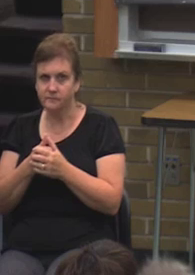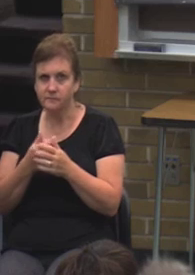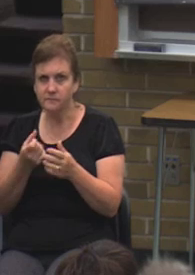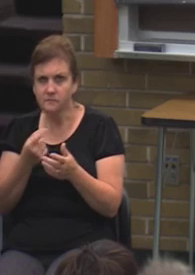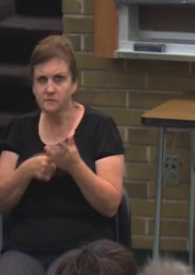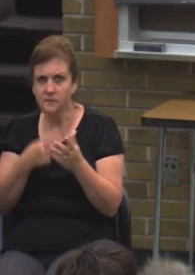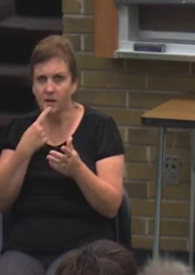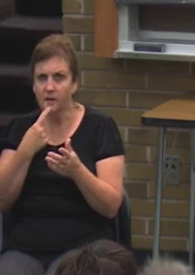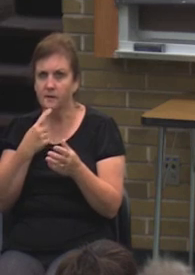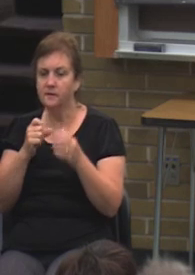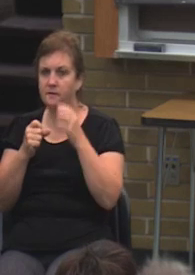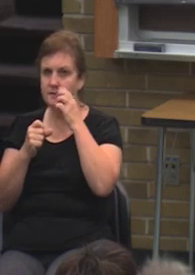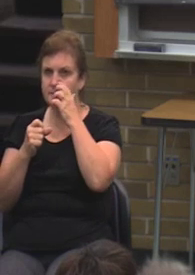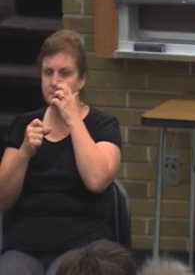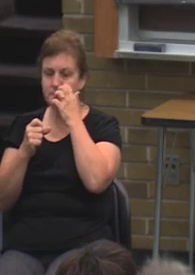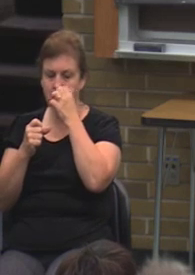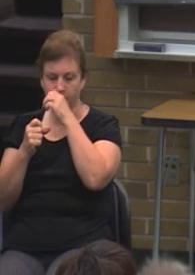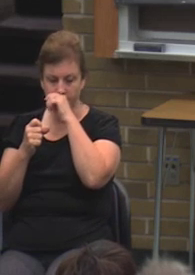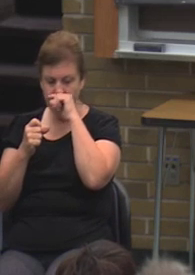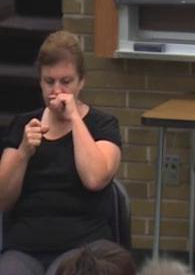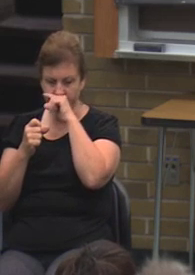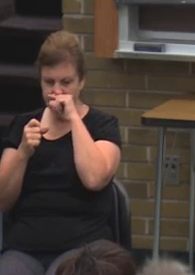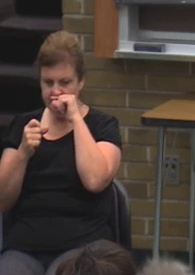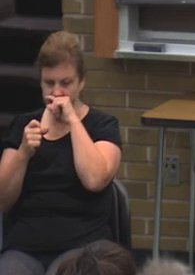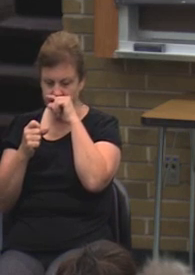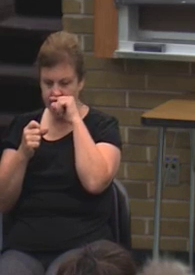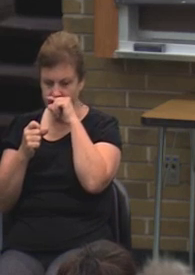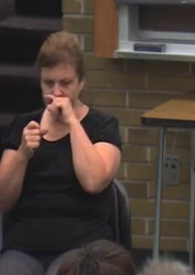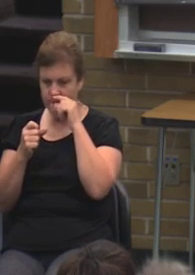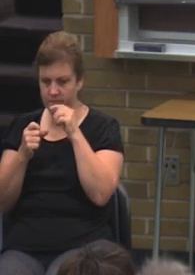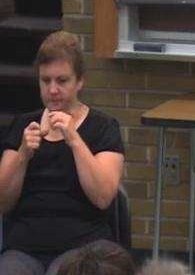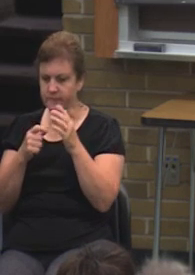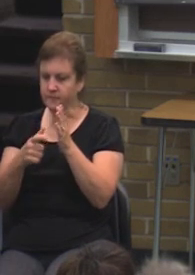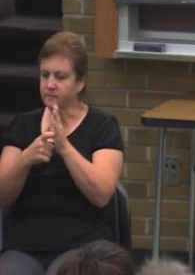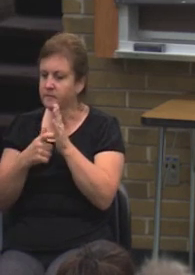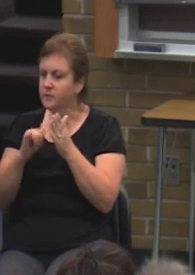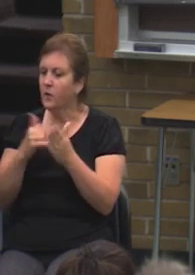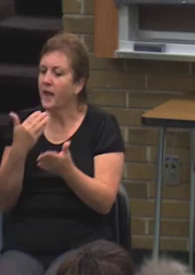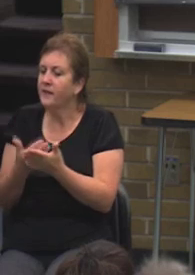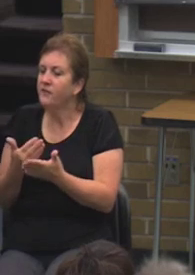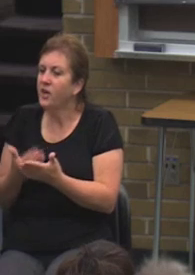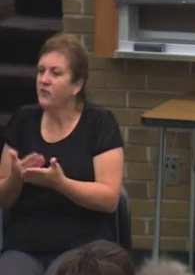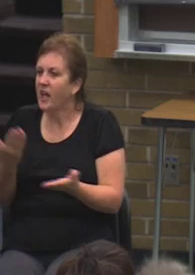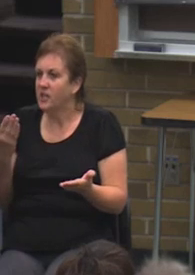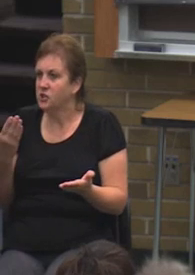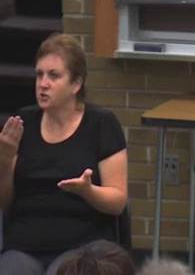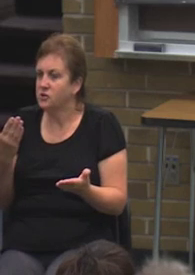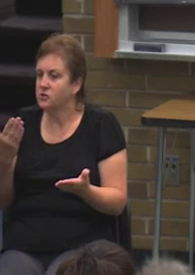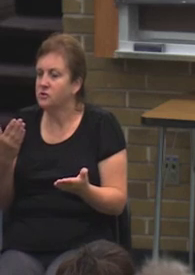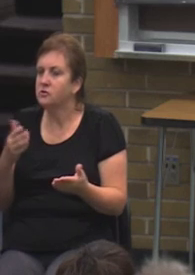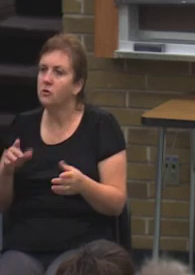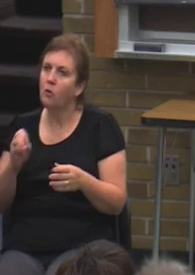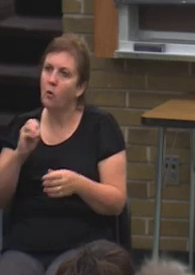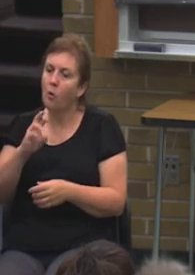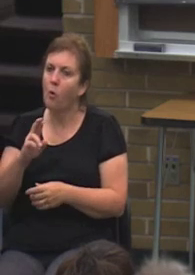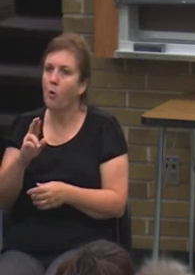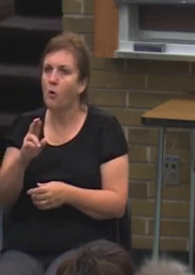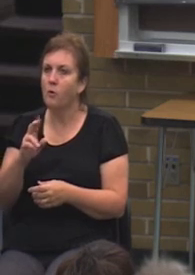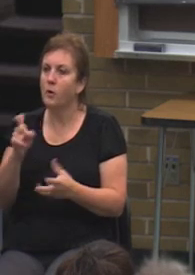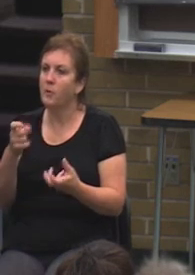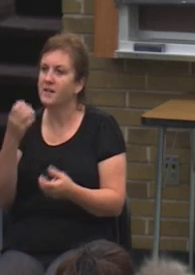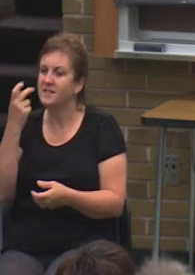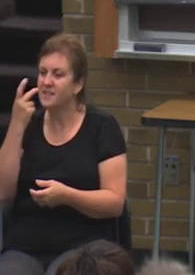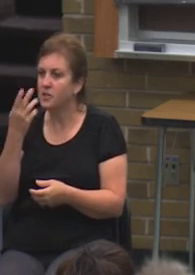understanding? If we are requiring things such as verification, as well as high school